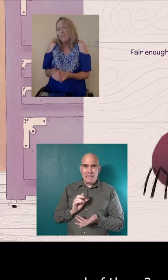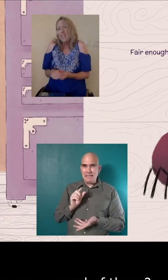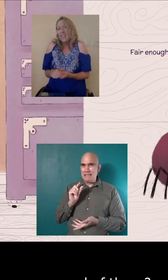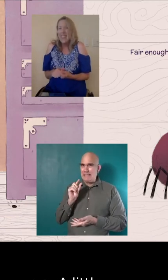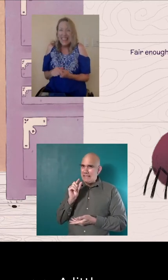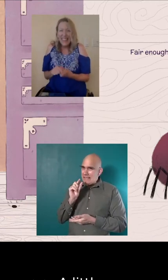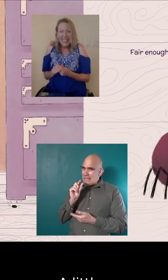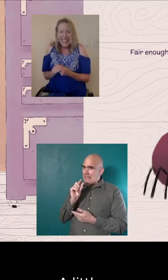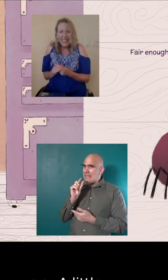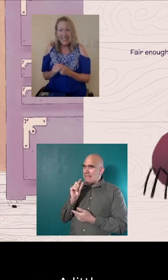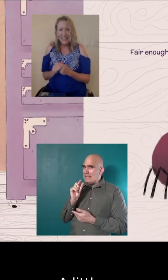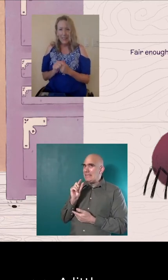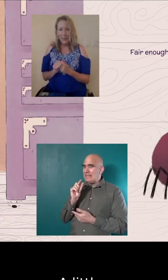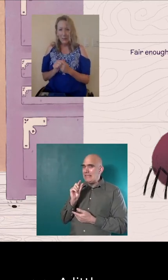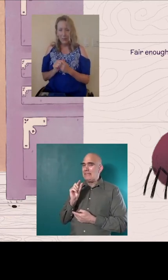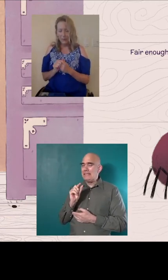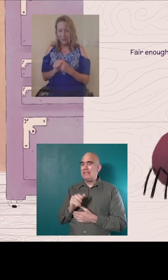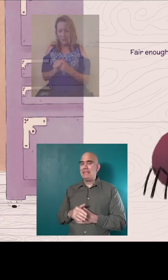A little.